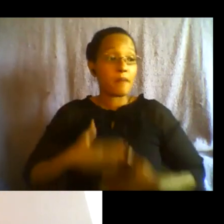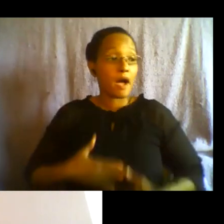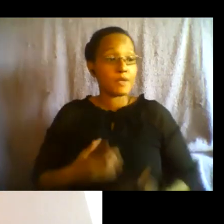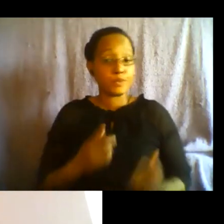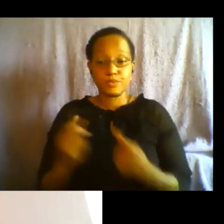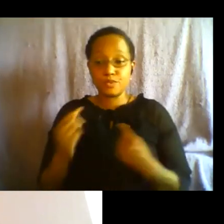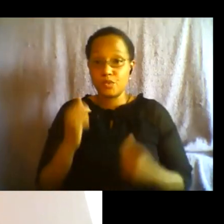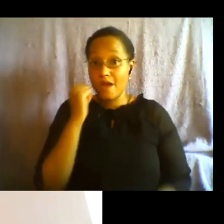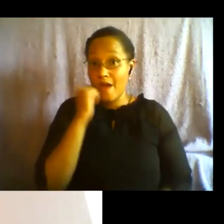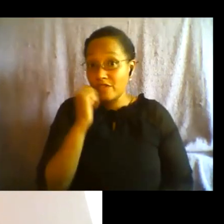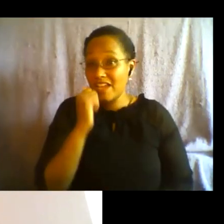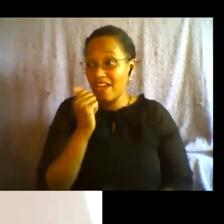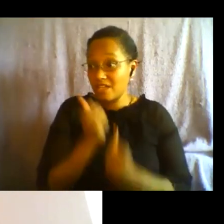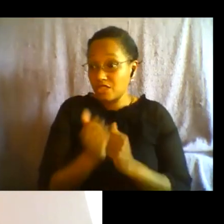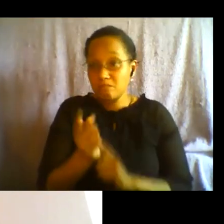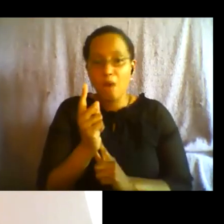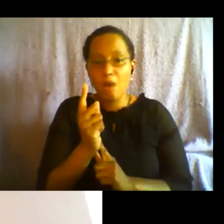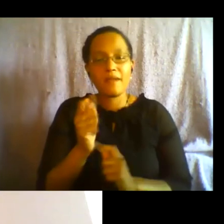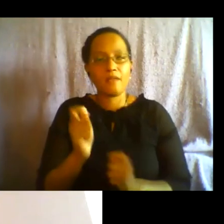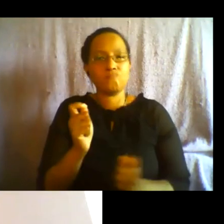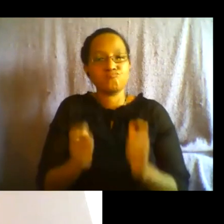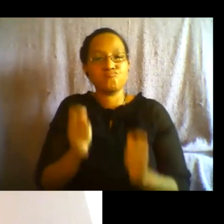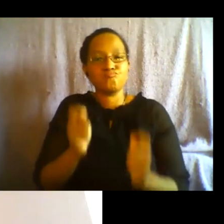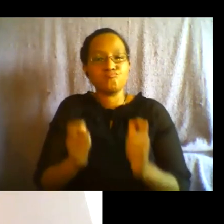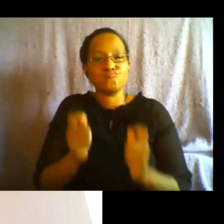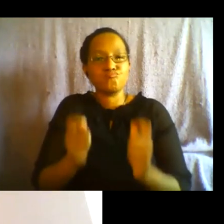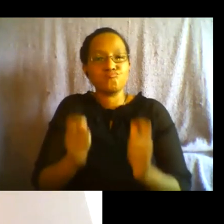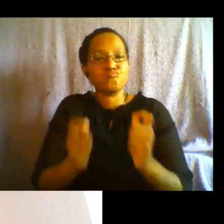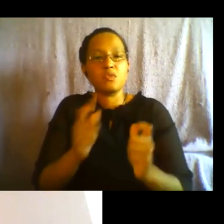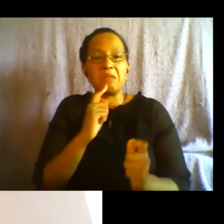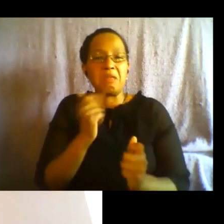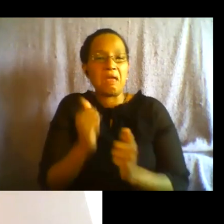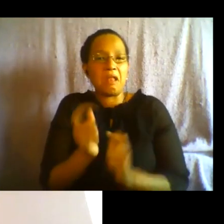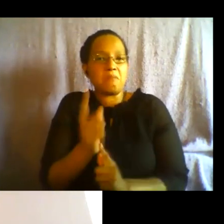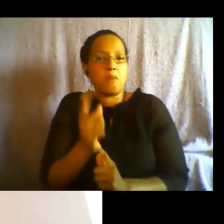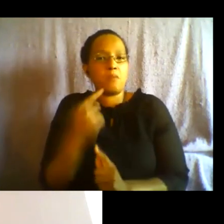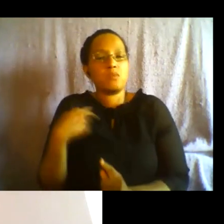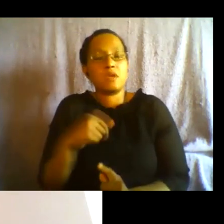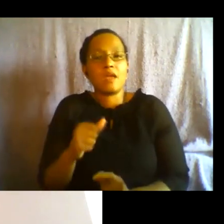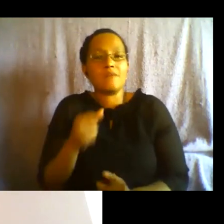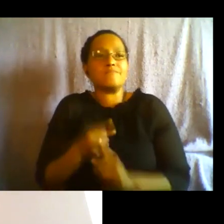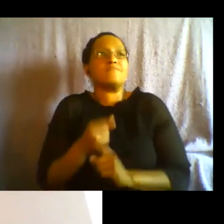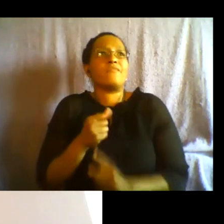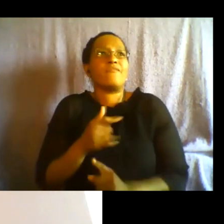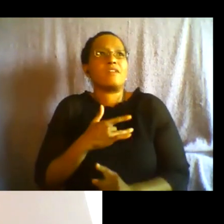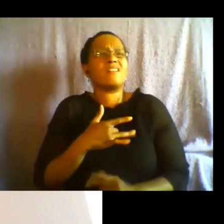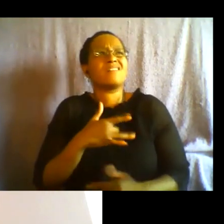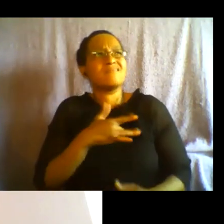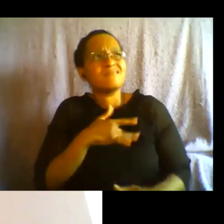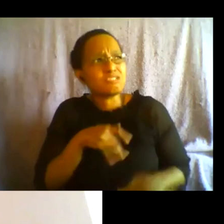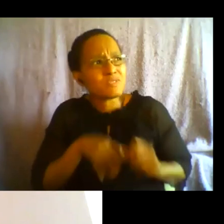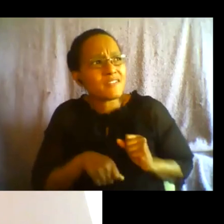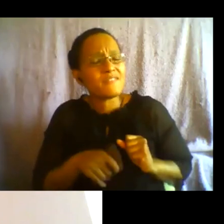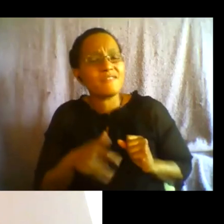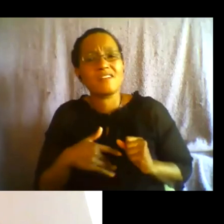can be changing and at any given time we can experience a sense of grief or a sense of loss and come into